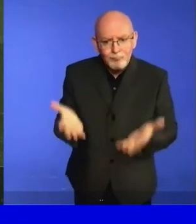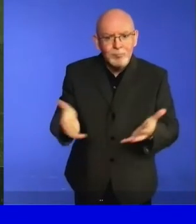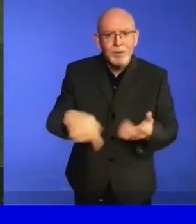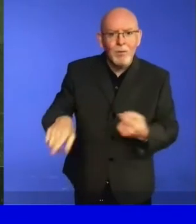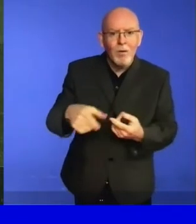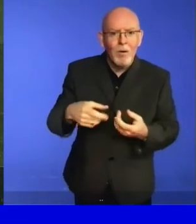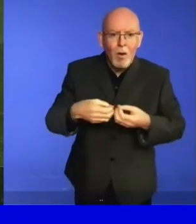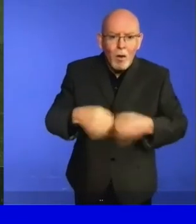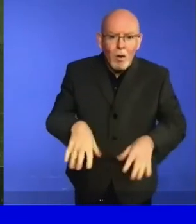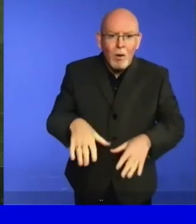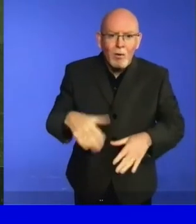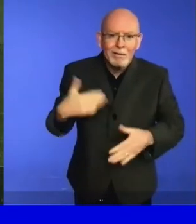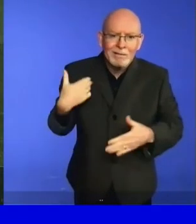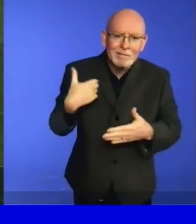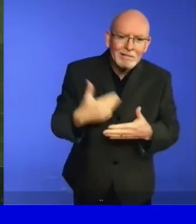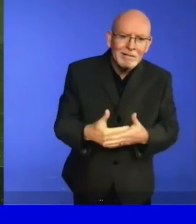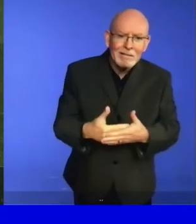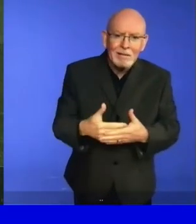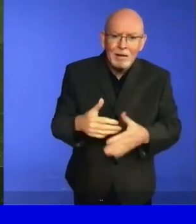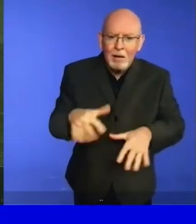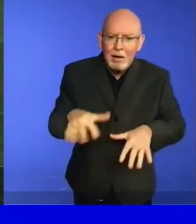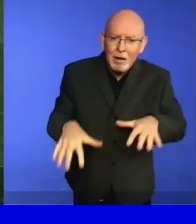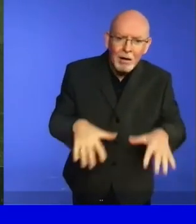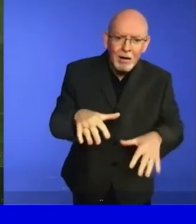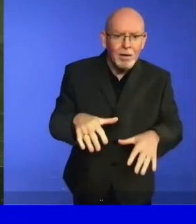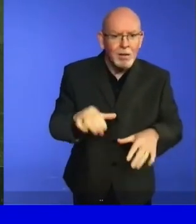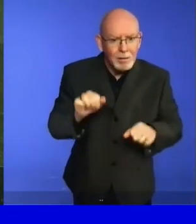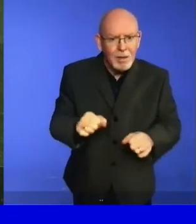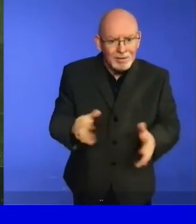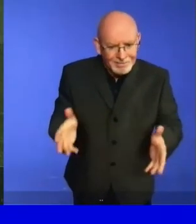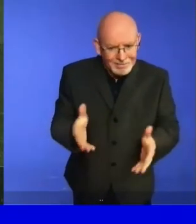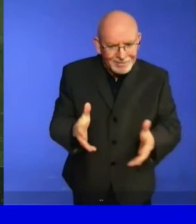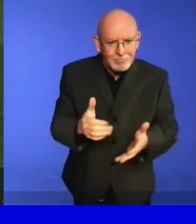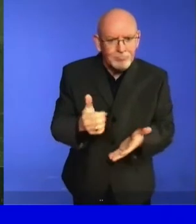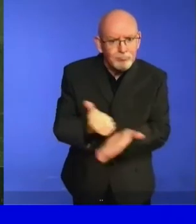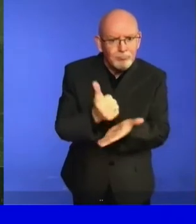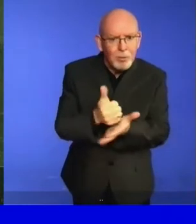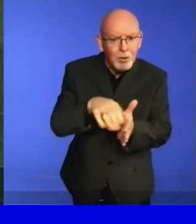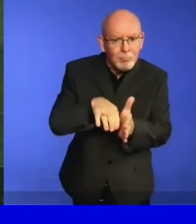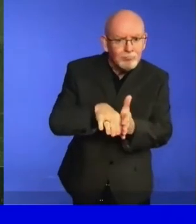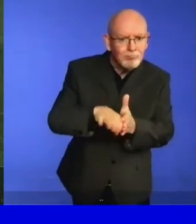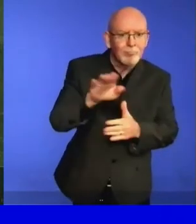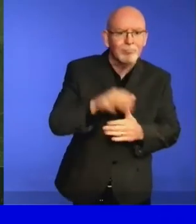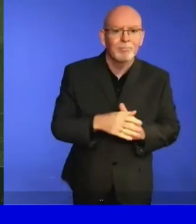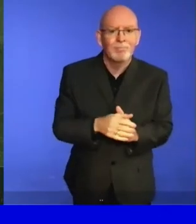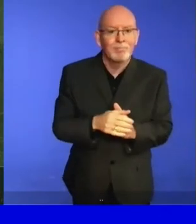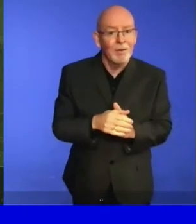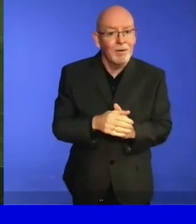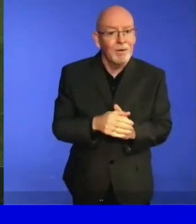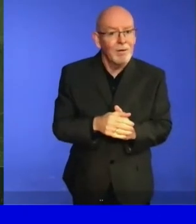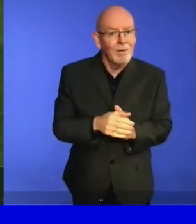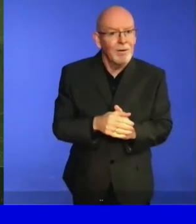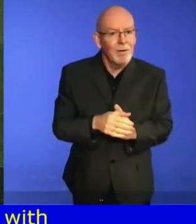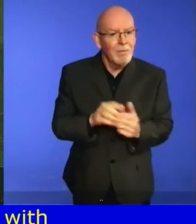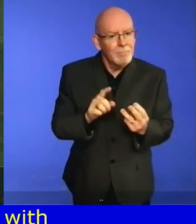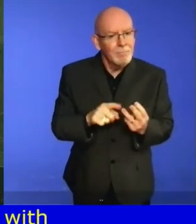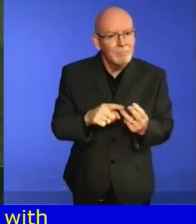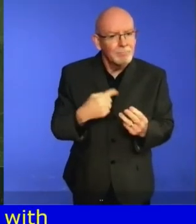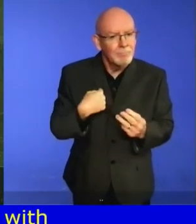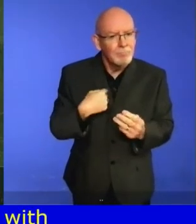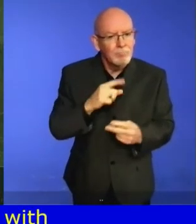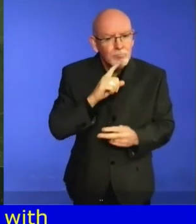stated, nothing for us without us. As the world undertakes this unparalleled recovery effort,